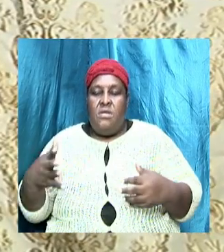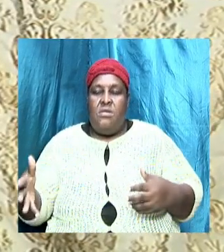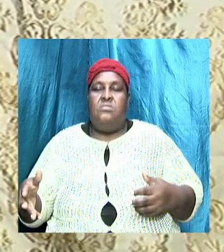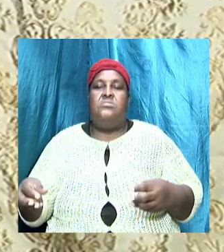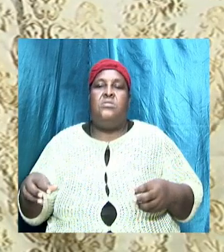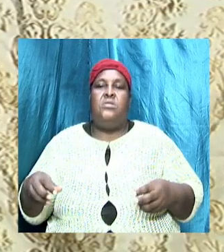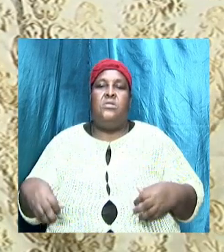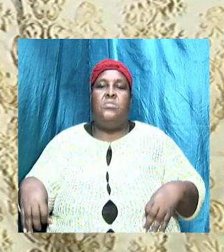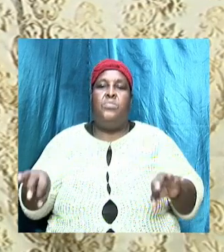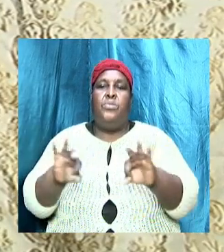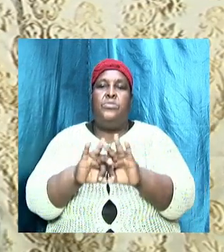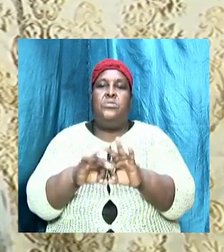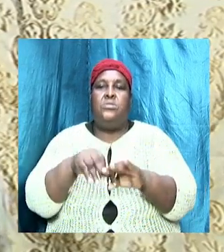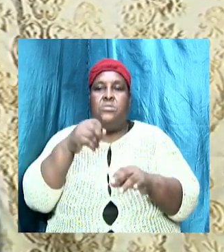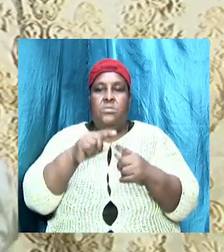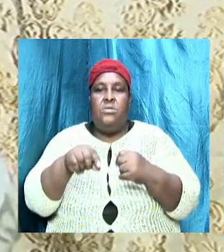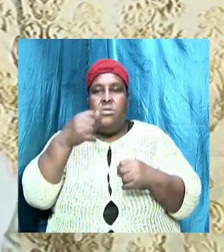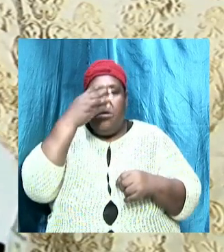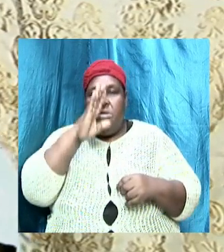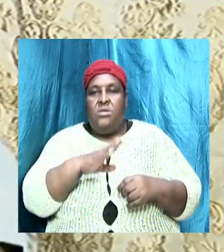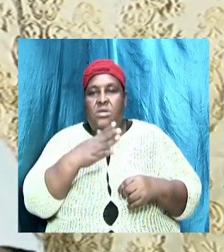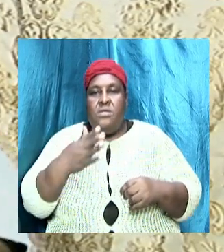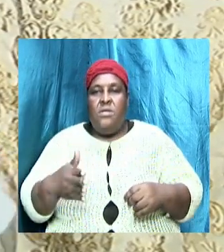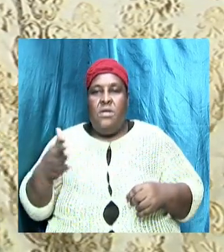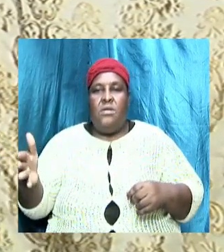that we consider that look here we are